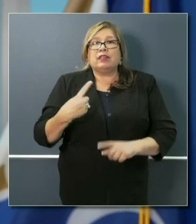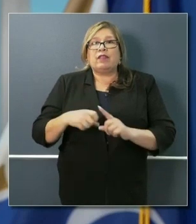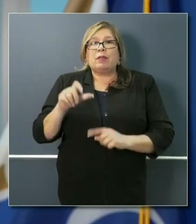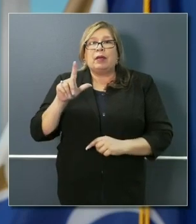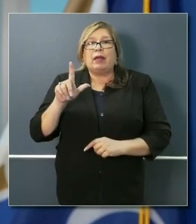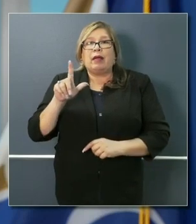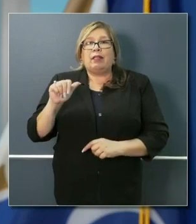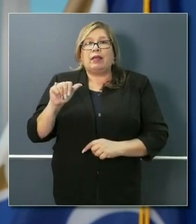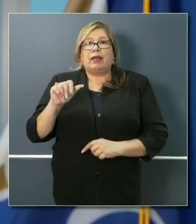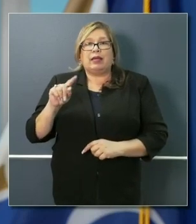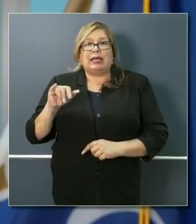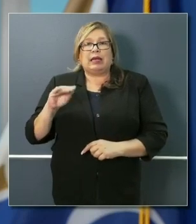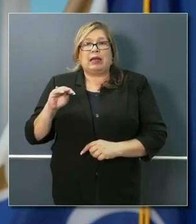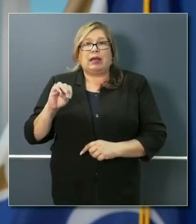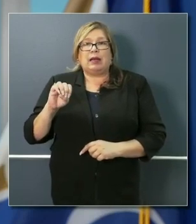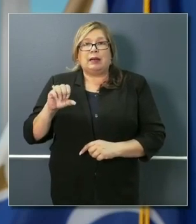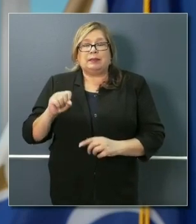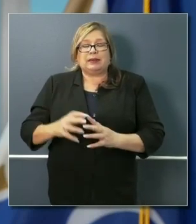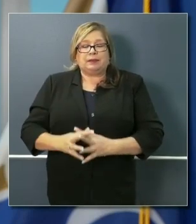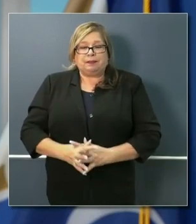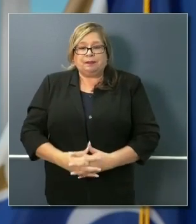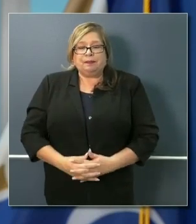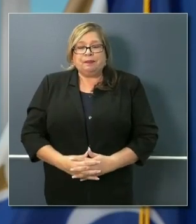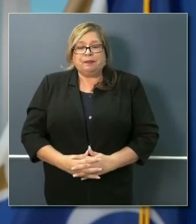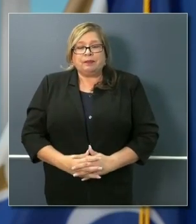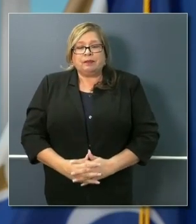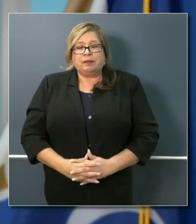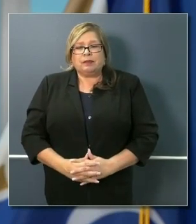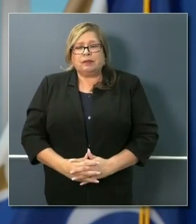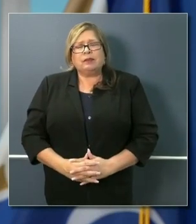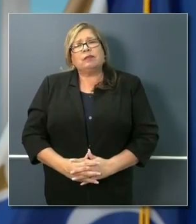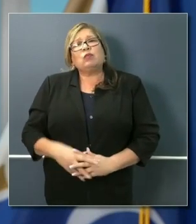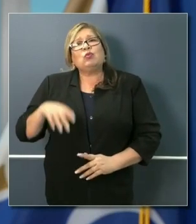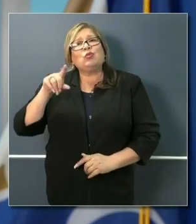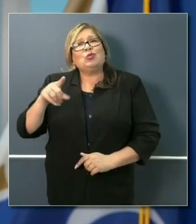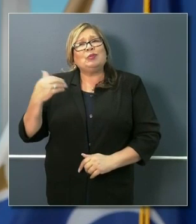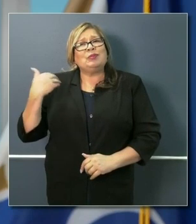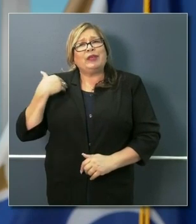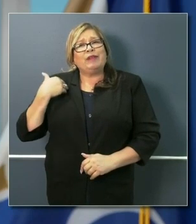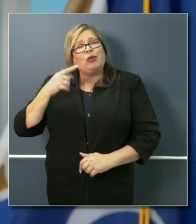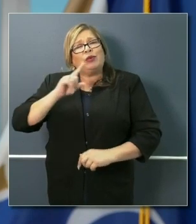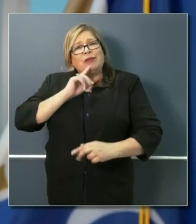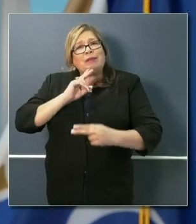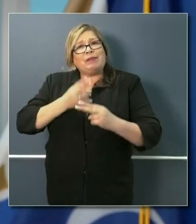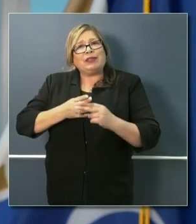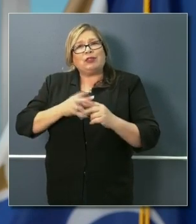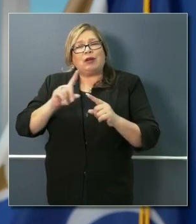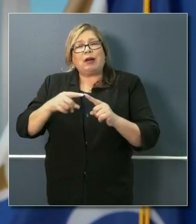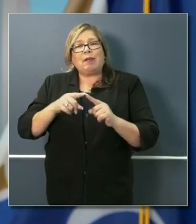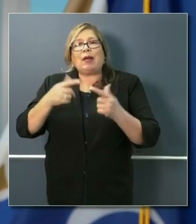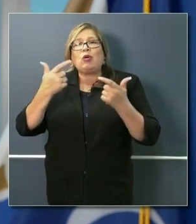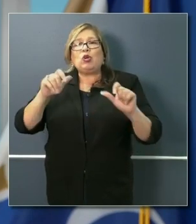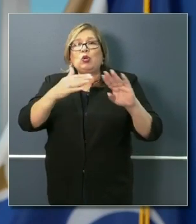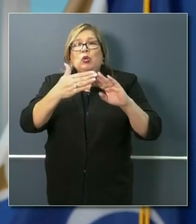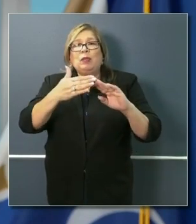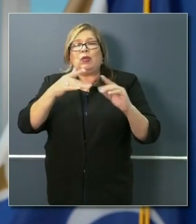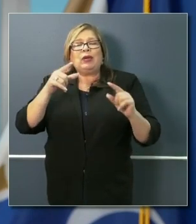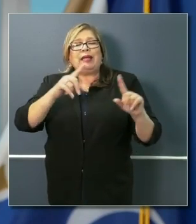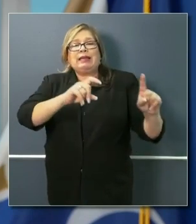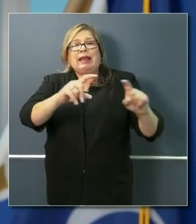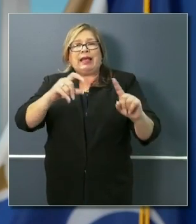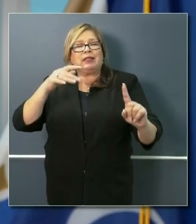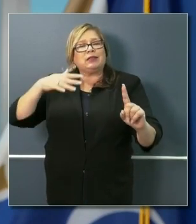Governor, you've talked about the need for community surveillance testing, and we'd like more details on that. Where has community surveillance testing been done so far?